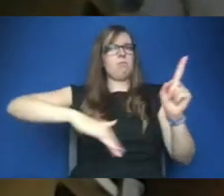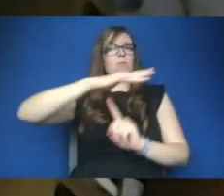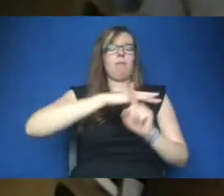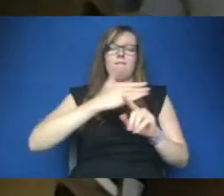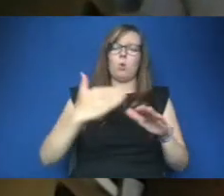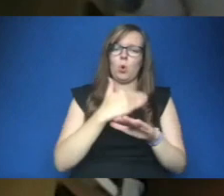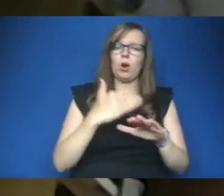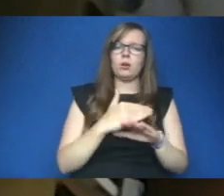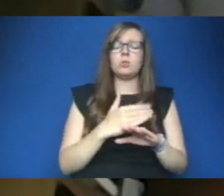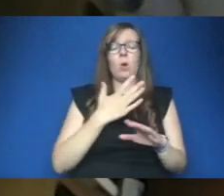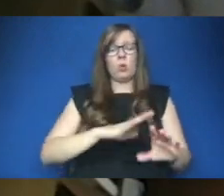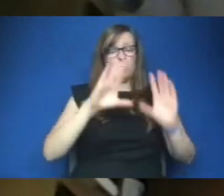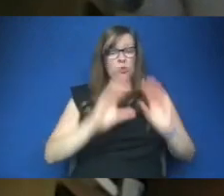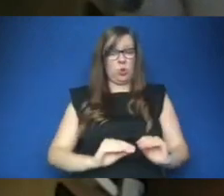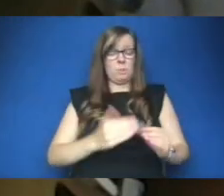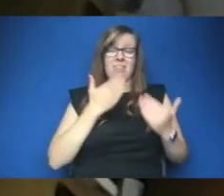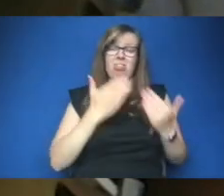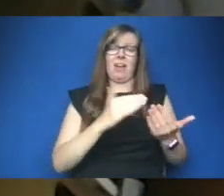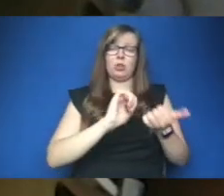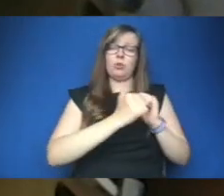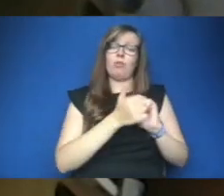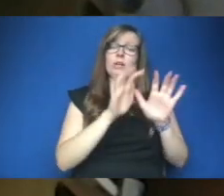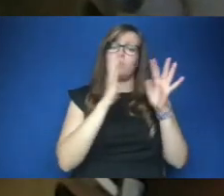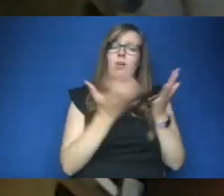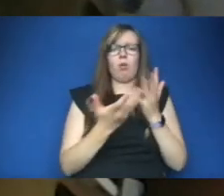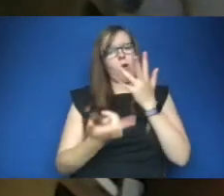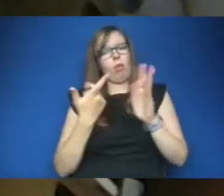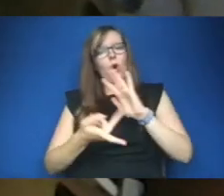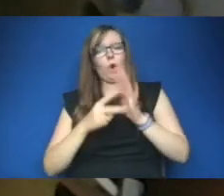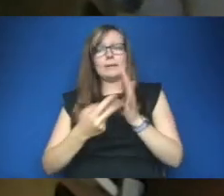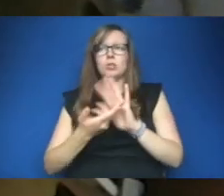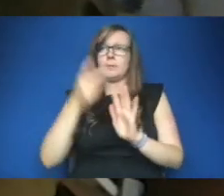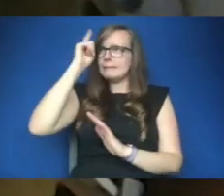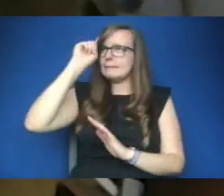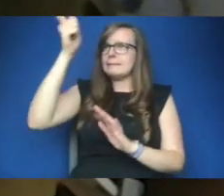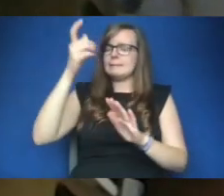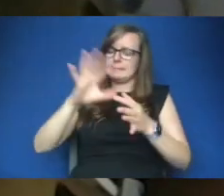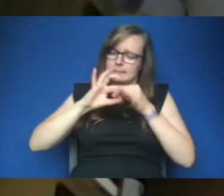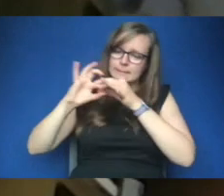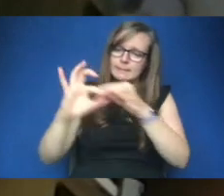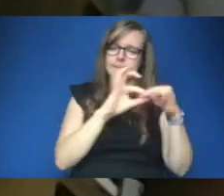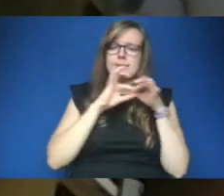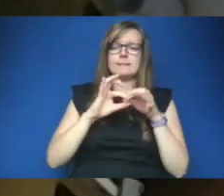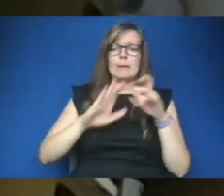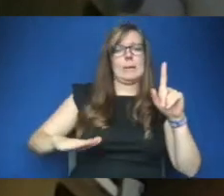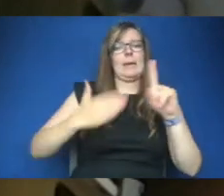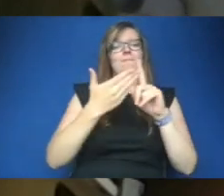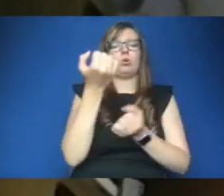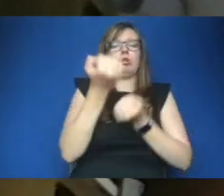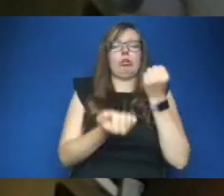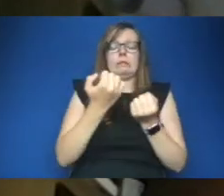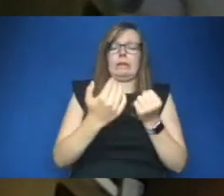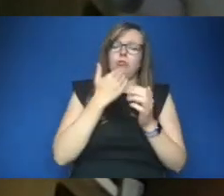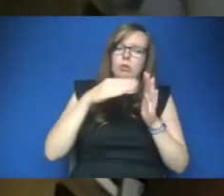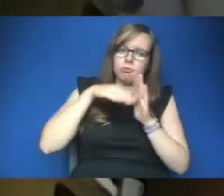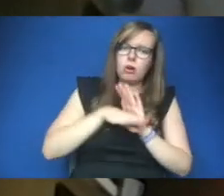thank you to friends of the earth and the other organizations for taking this addition to build this coalition for a just and green recovery and i would appeal as i say to all